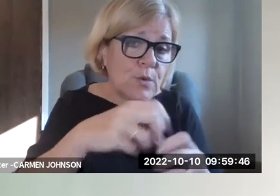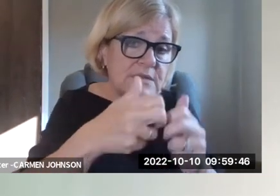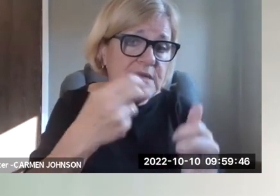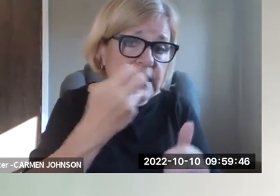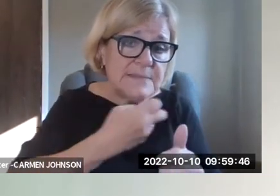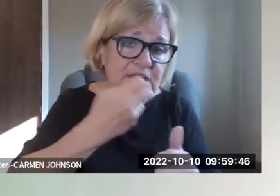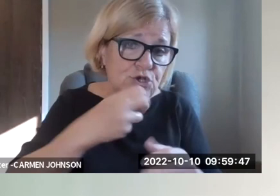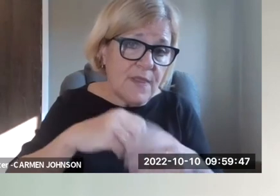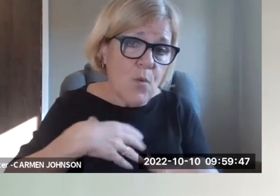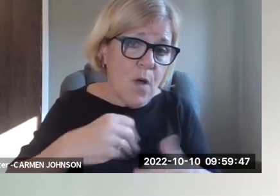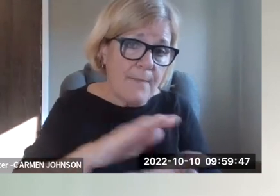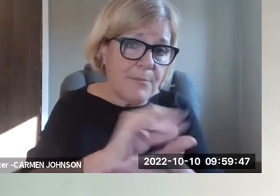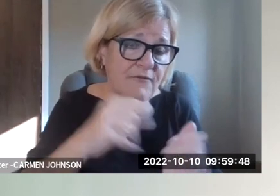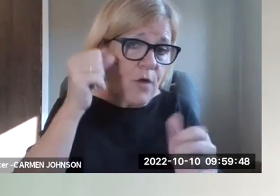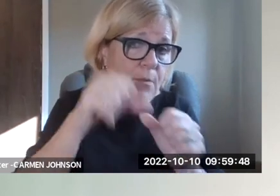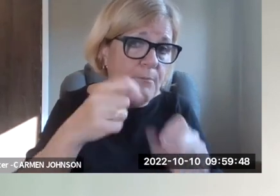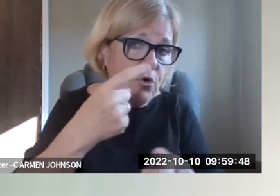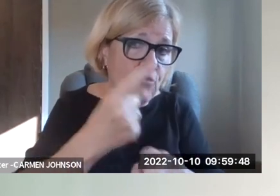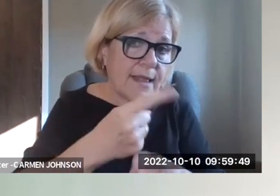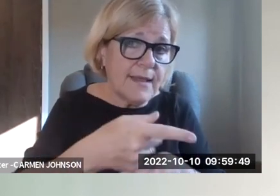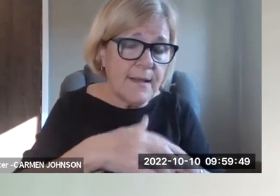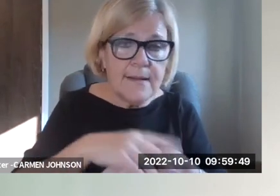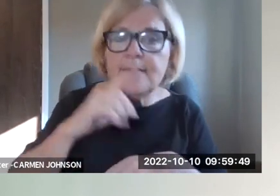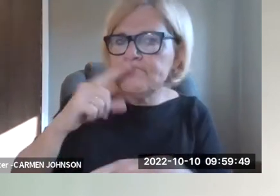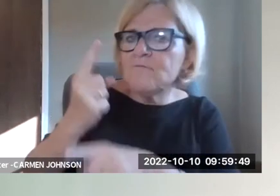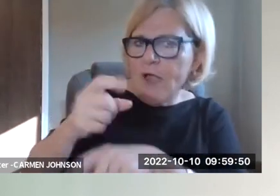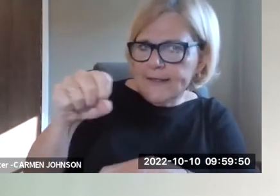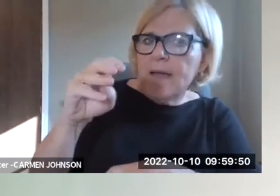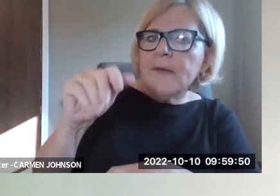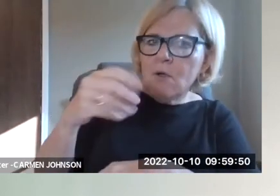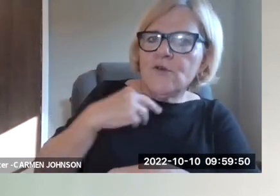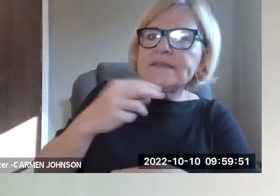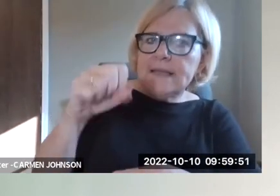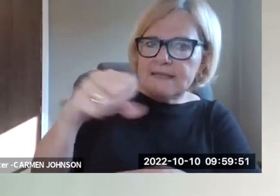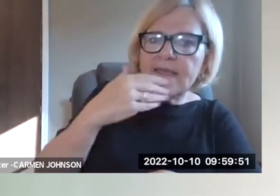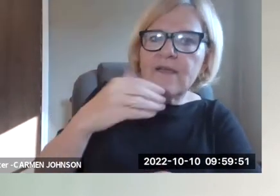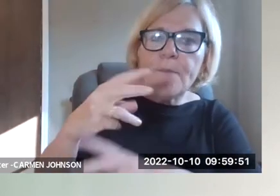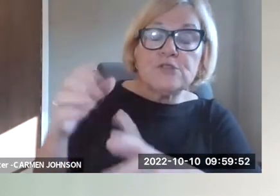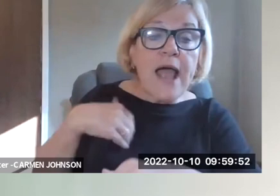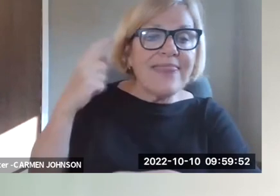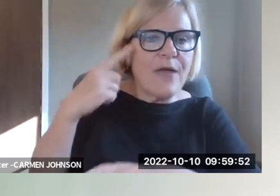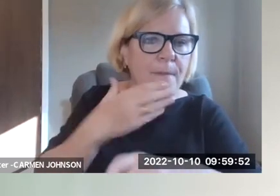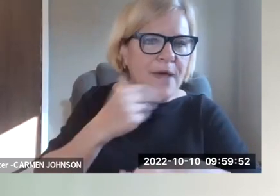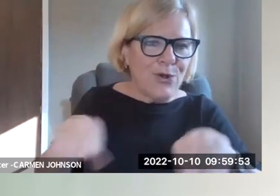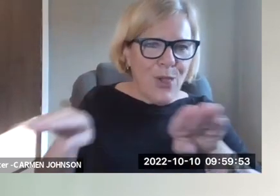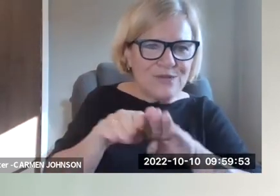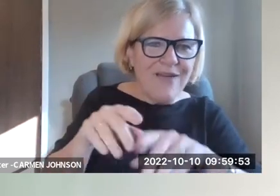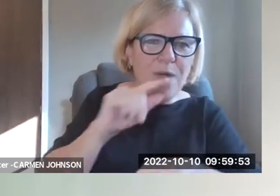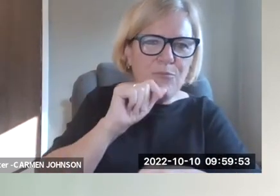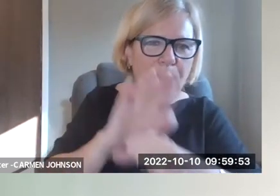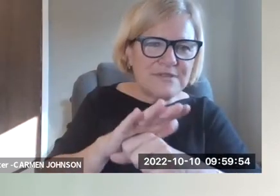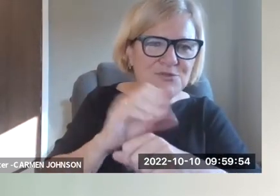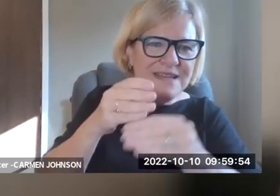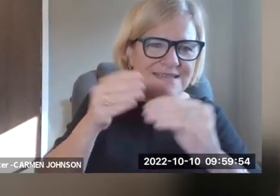uh, I look forward to hearing about, and, and you included speech in the, in the white paper, I remember correctly.